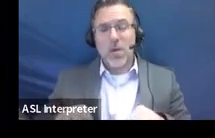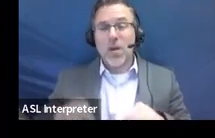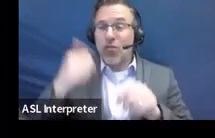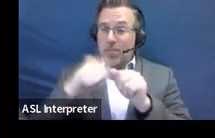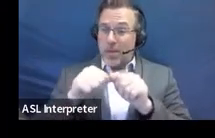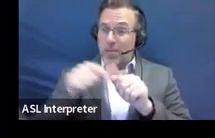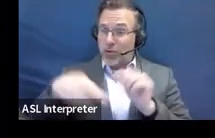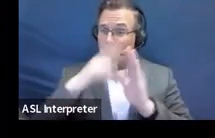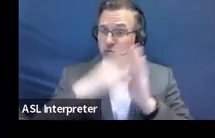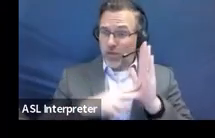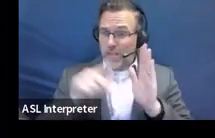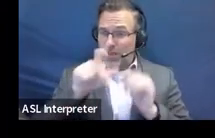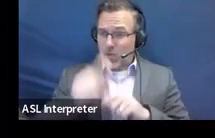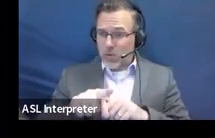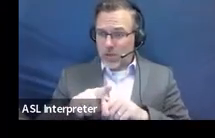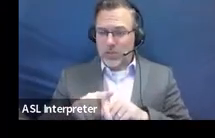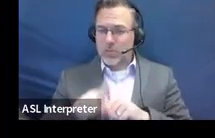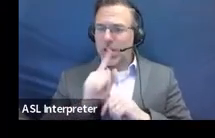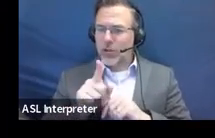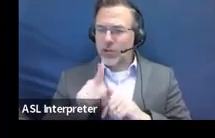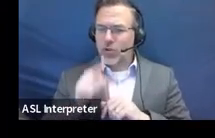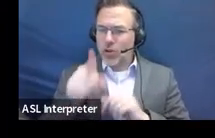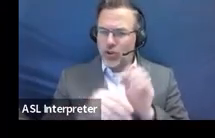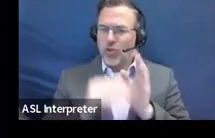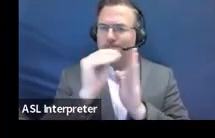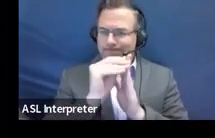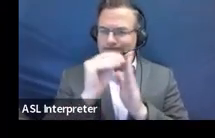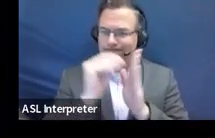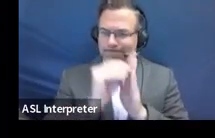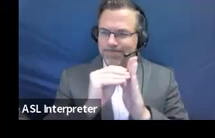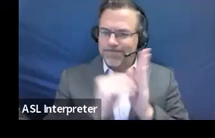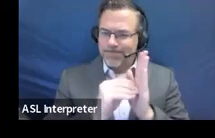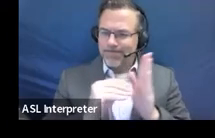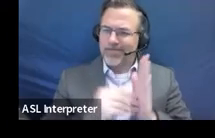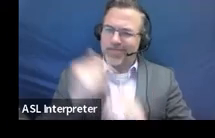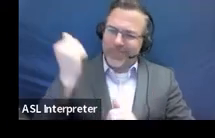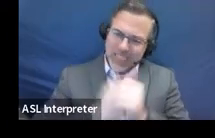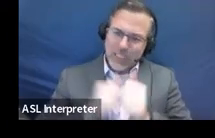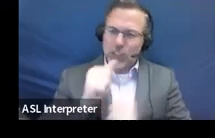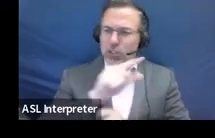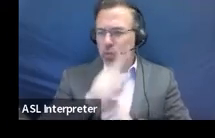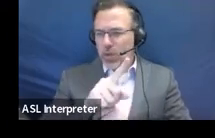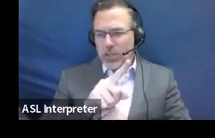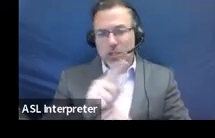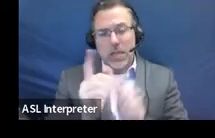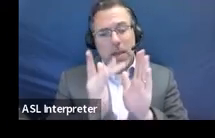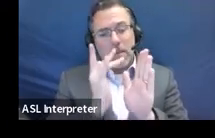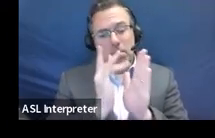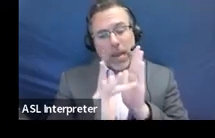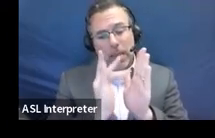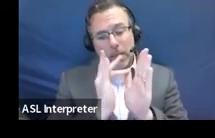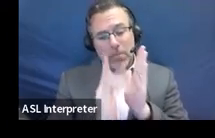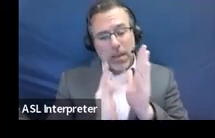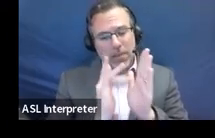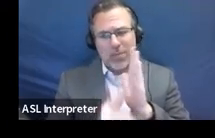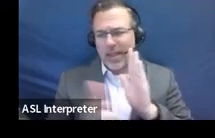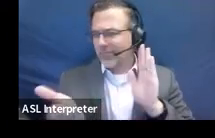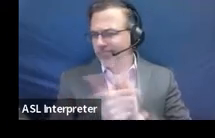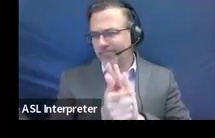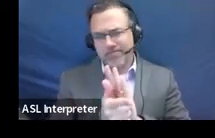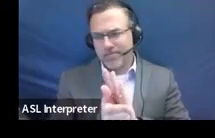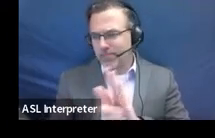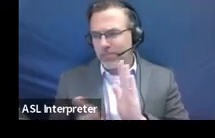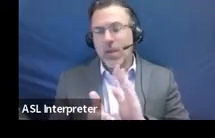you're filling in each question and there are no blank boxes or areas. And the SLD form is very